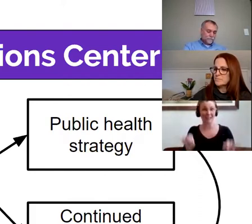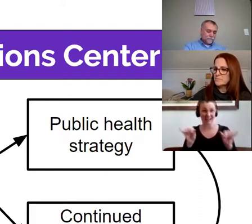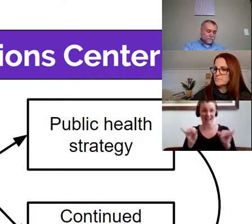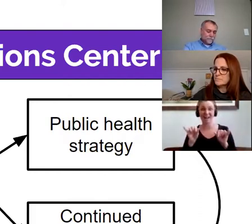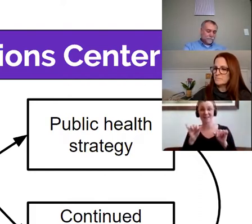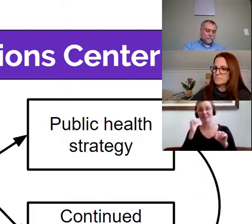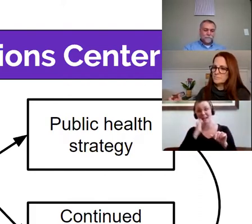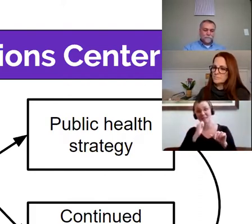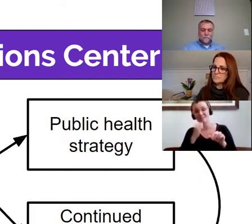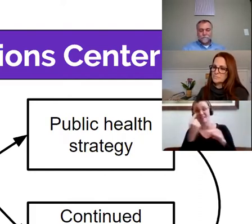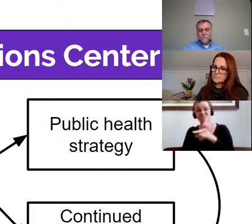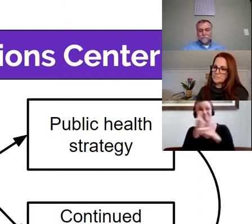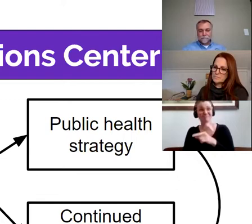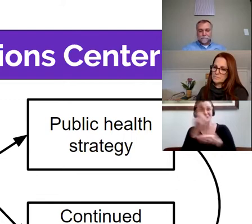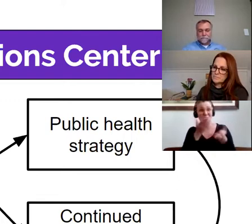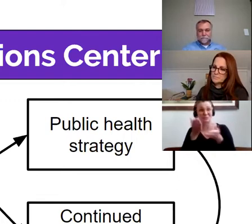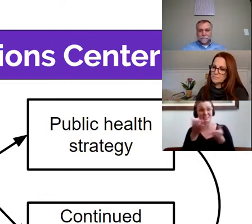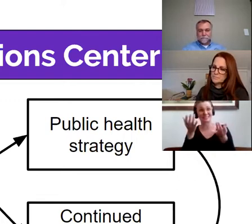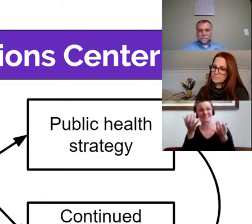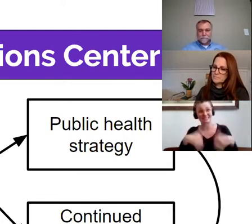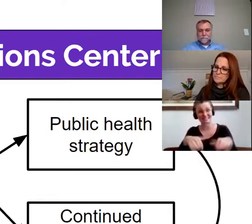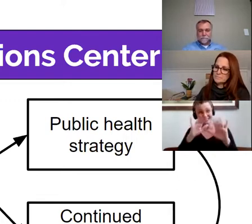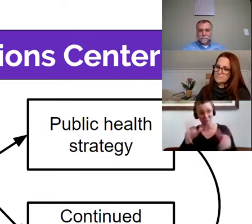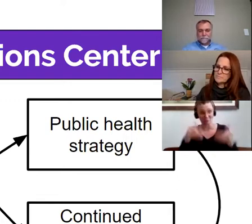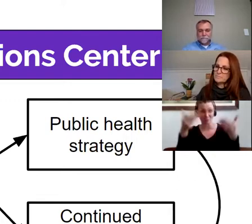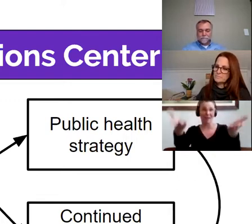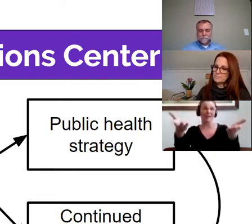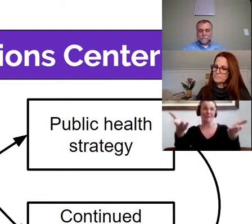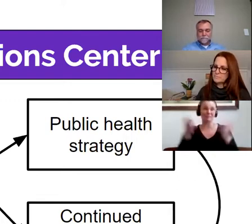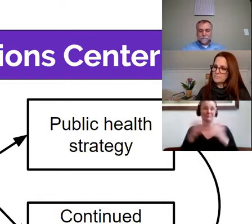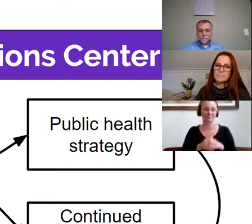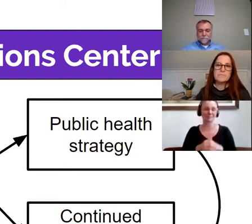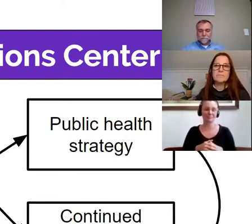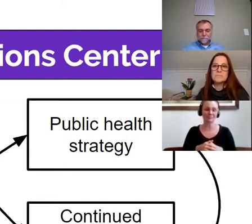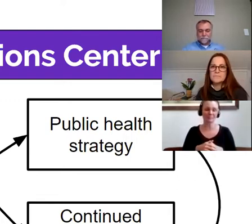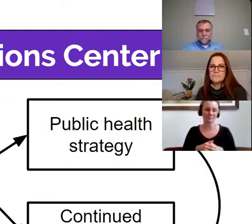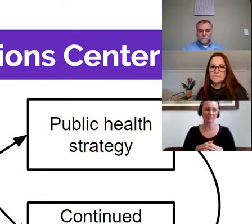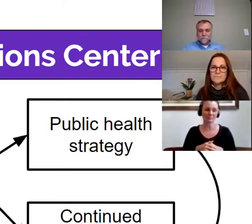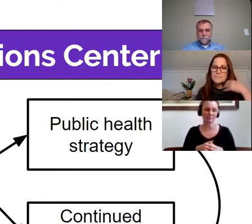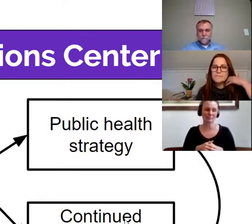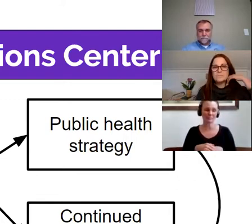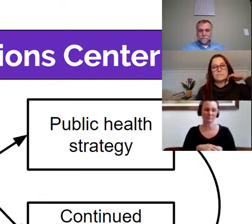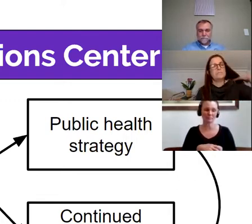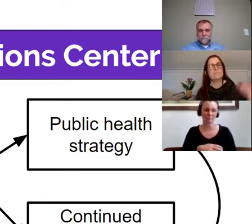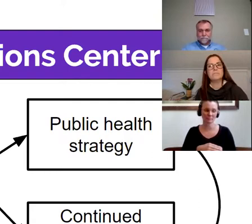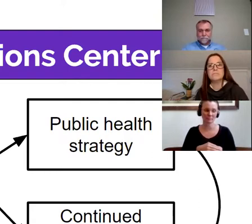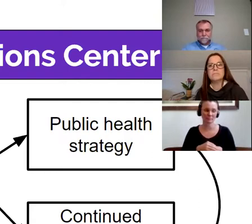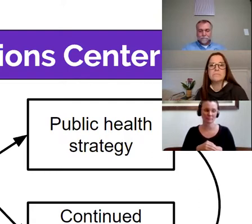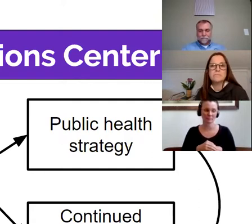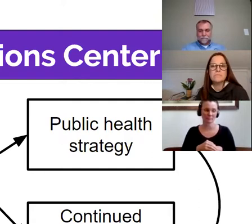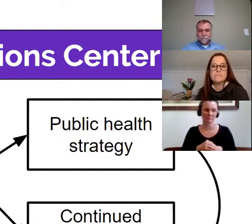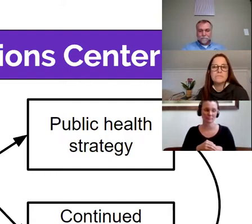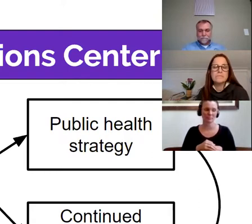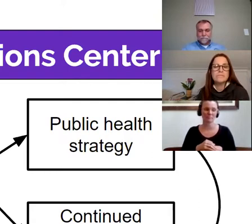And on top of that, and I'm proud of this, so many around the commonwealth in the country are looking to